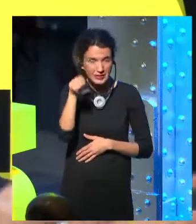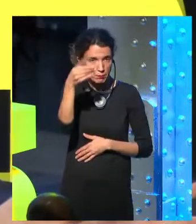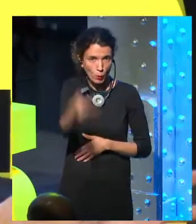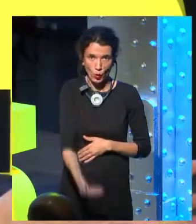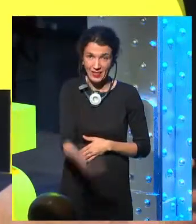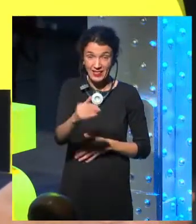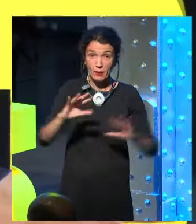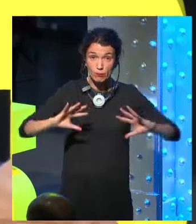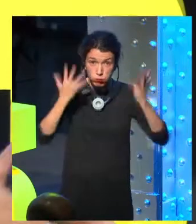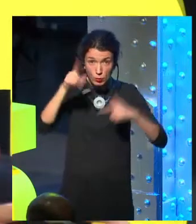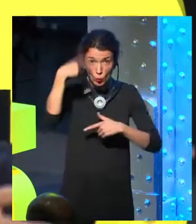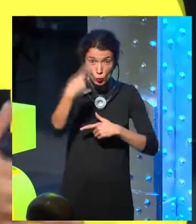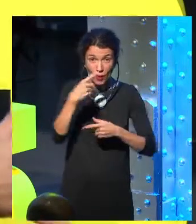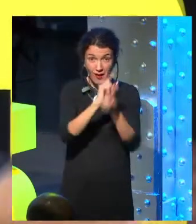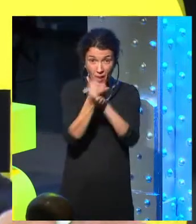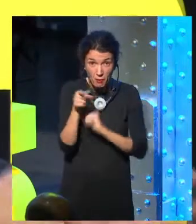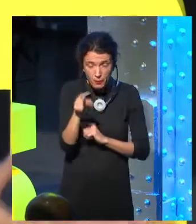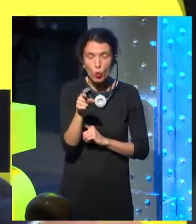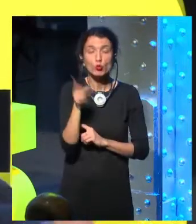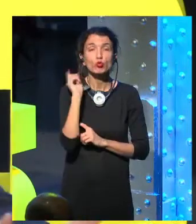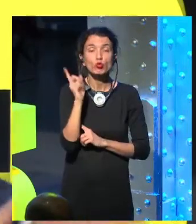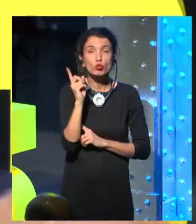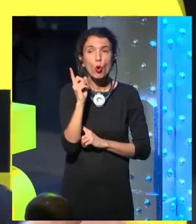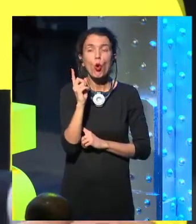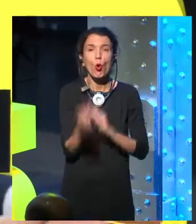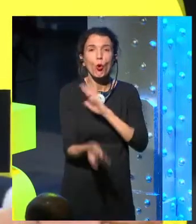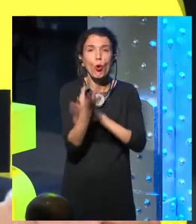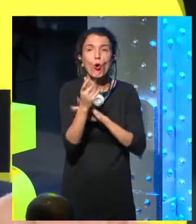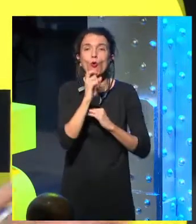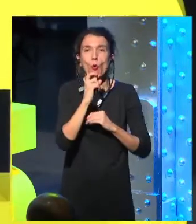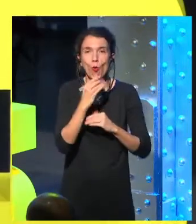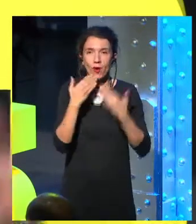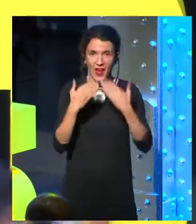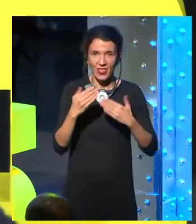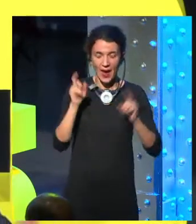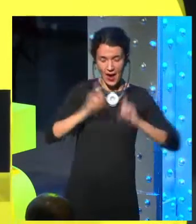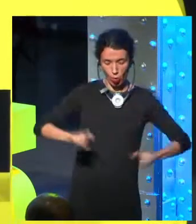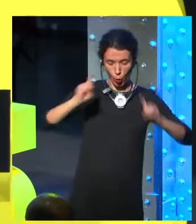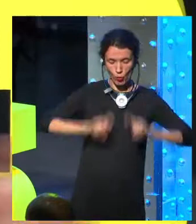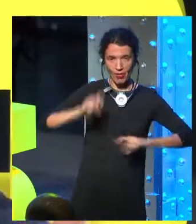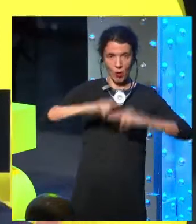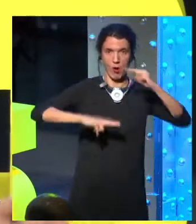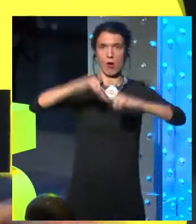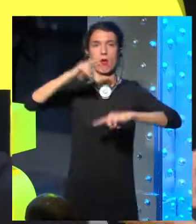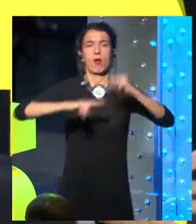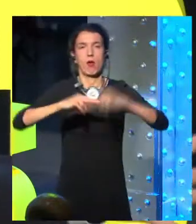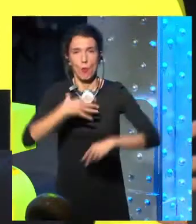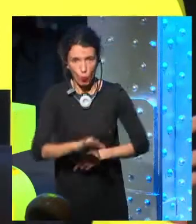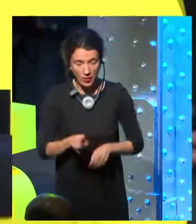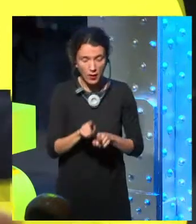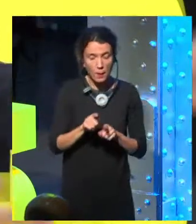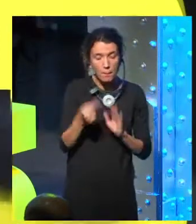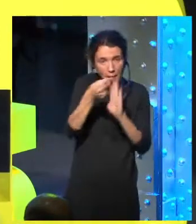revolution. And this cultural revolution can only be built from education, and we have to review